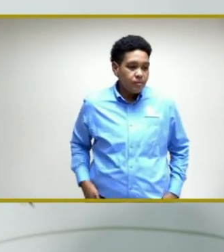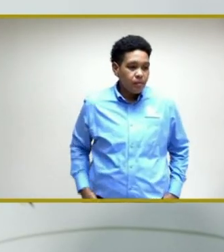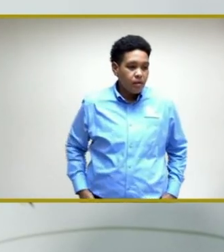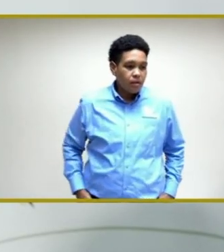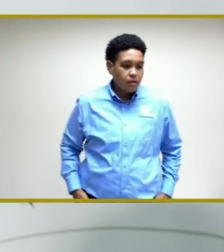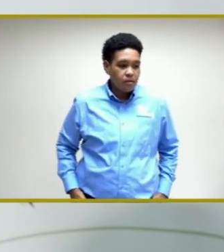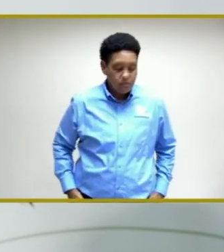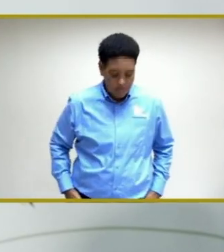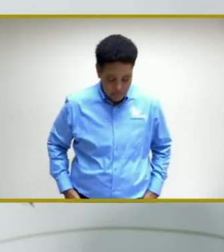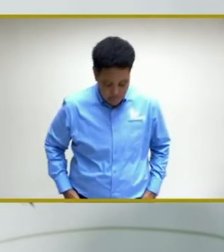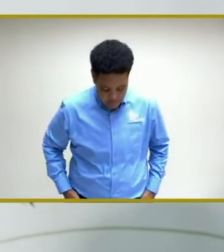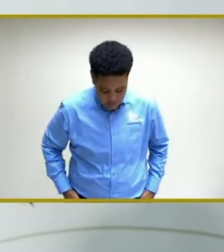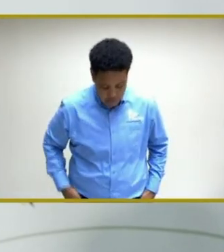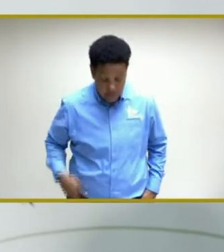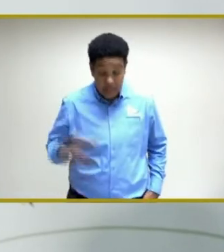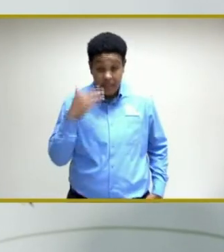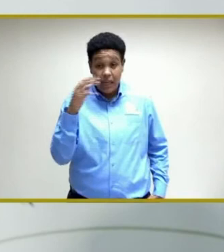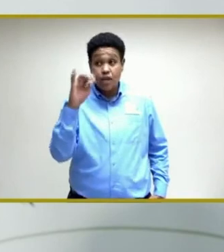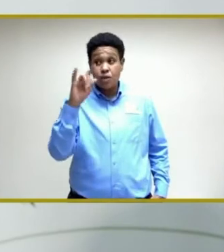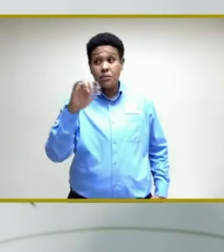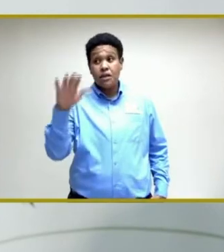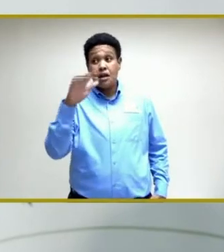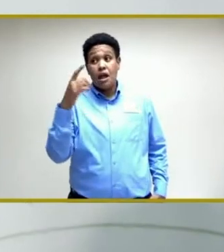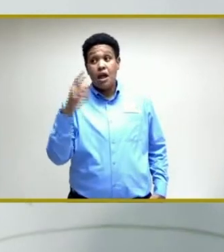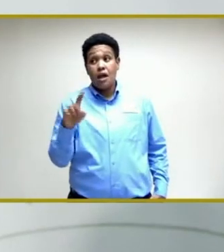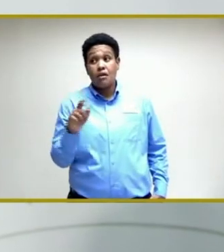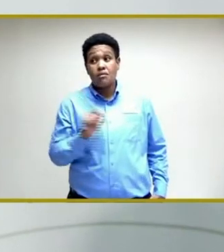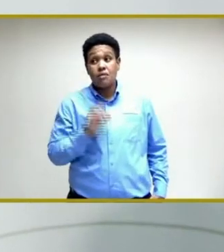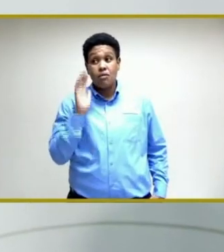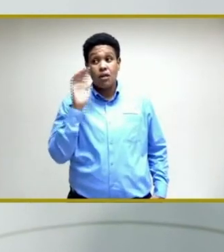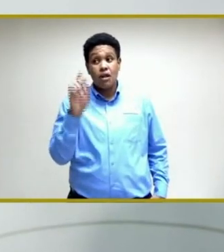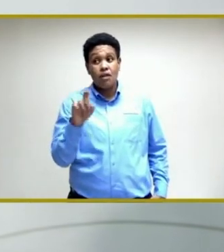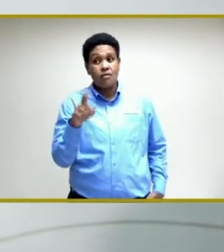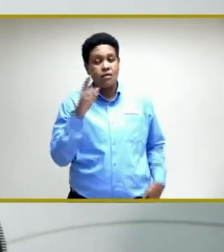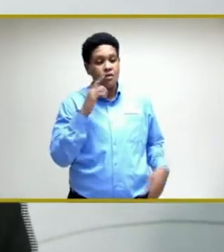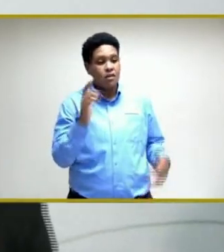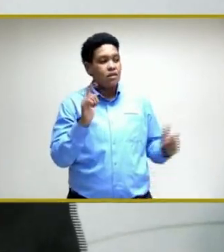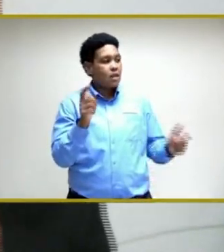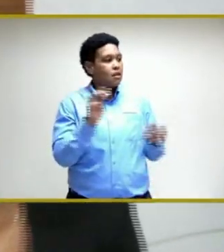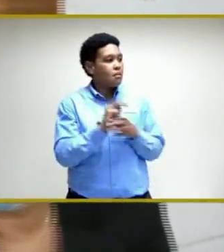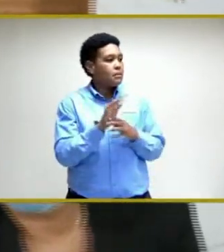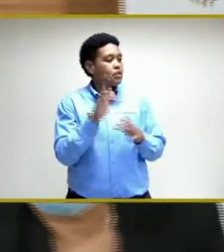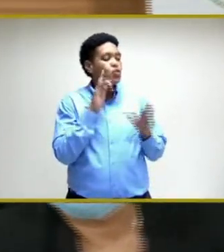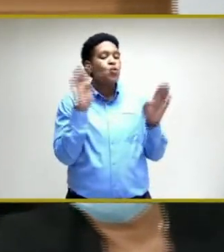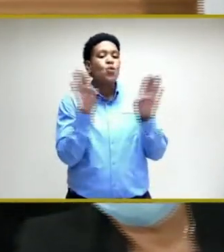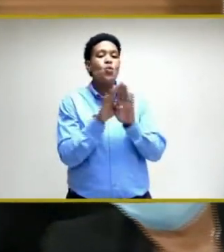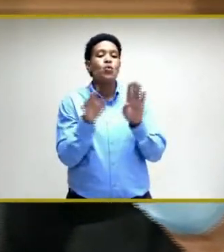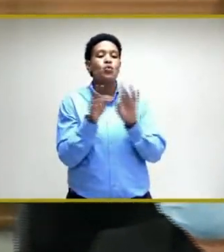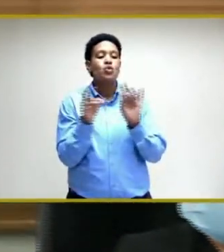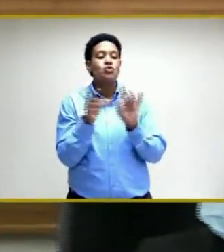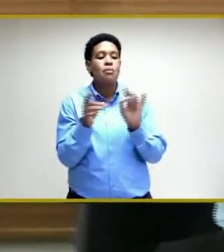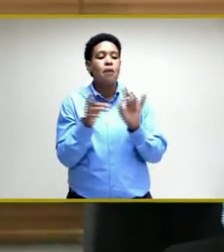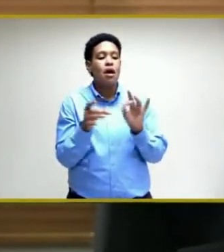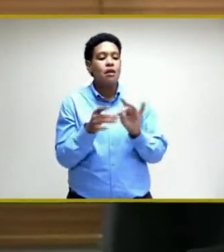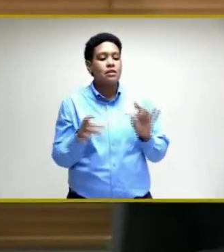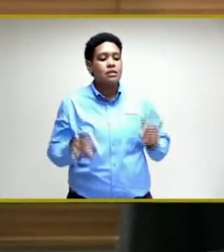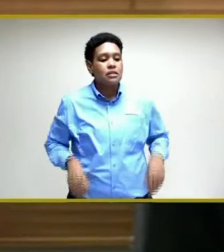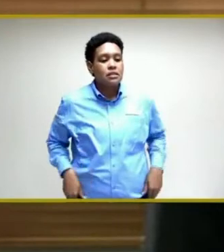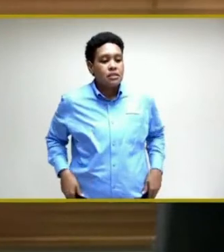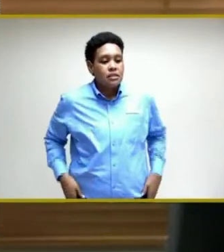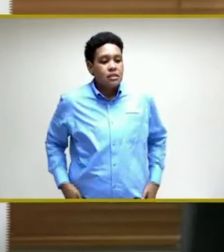Thank you very much to our media colleagues. I'm going to hand now to Minister to give his closing remarks.